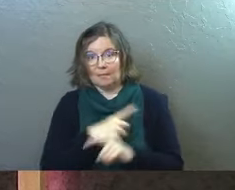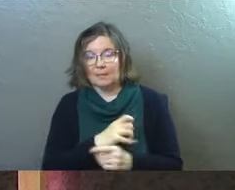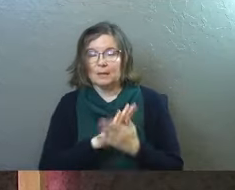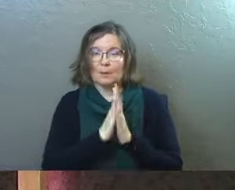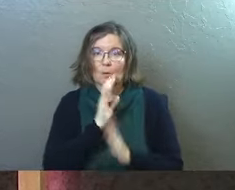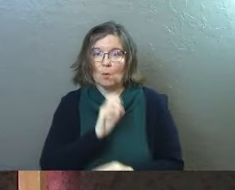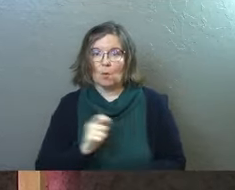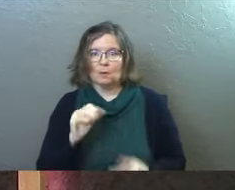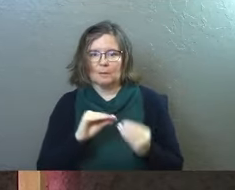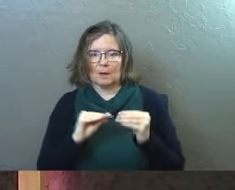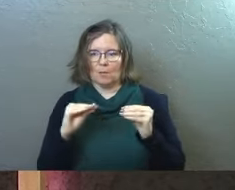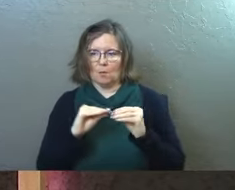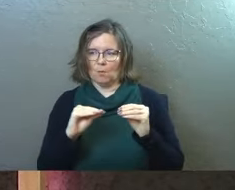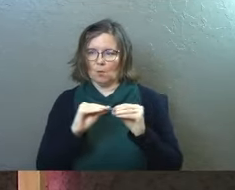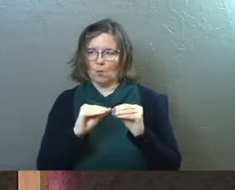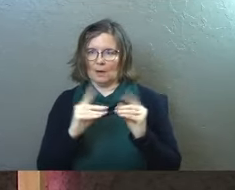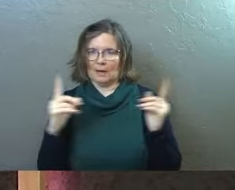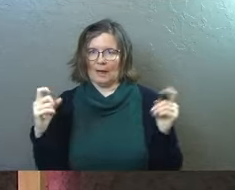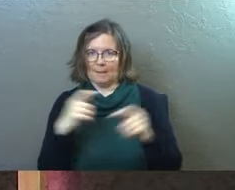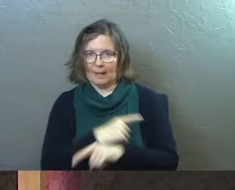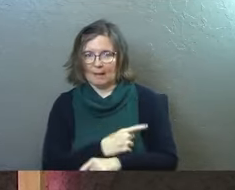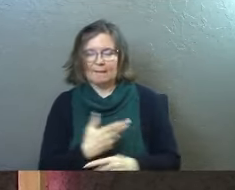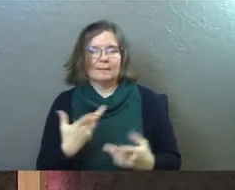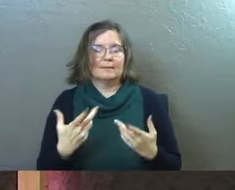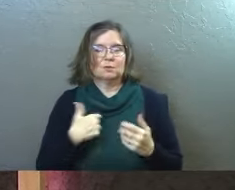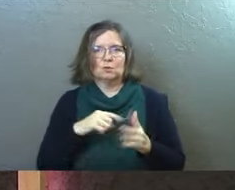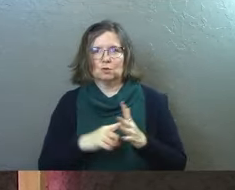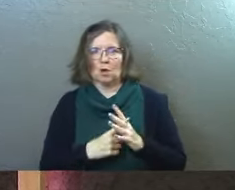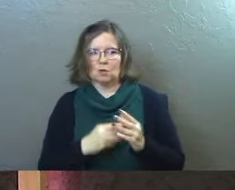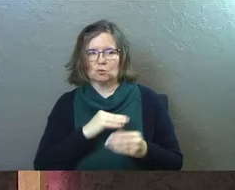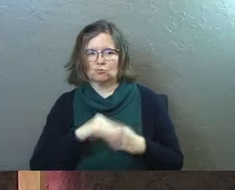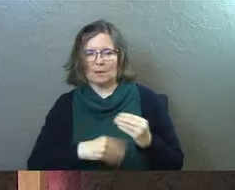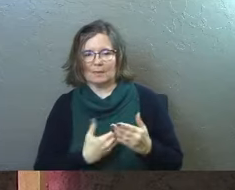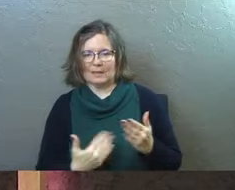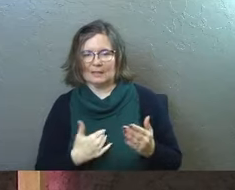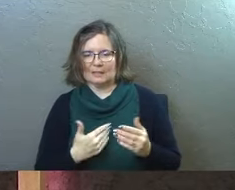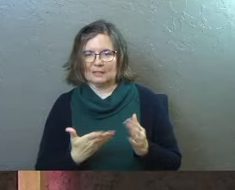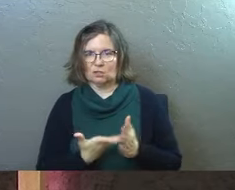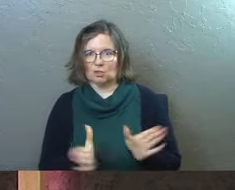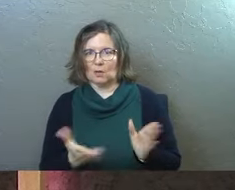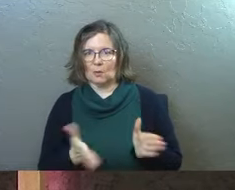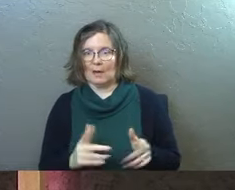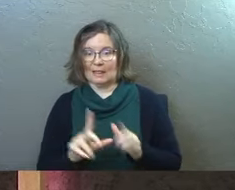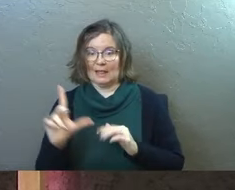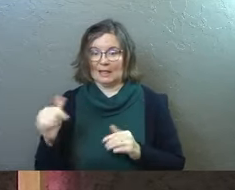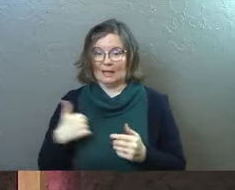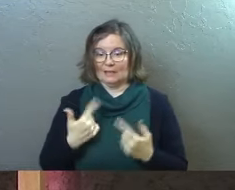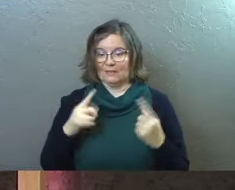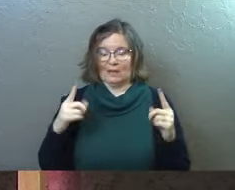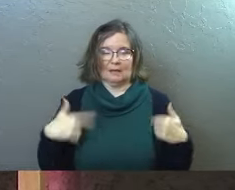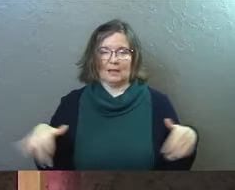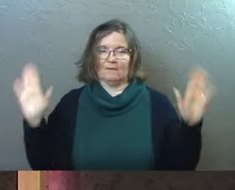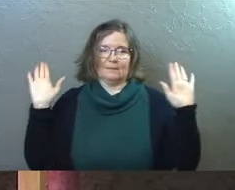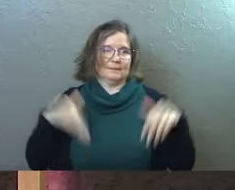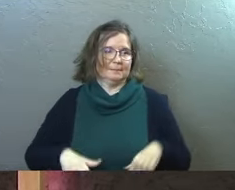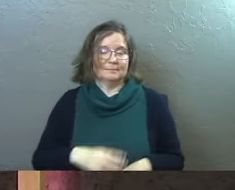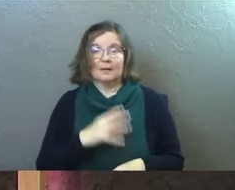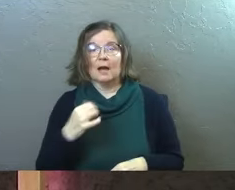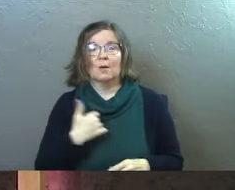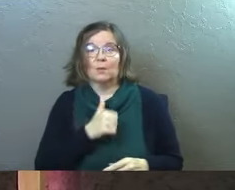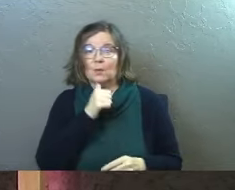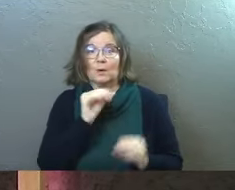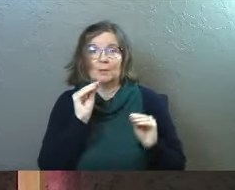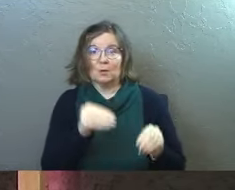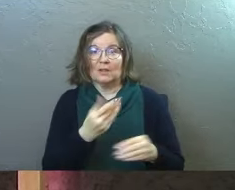And as they get older, it becomes more and more complicated and you start to wrap things in a generic way. And then Linda and I just finally gave up and